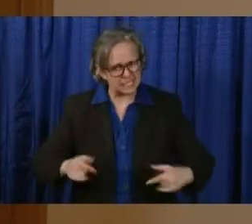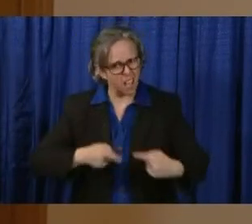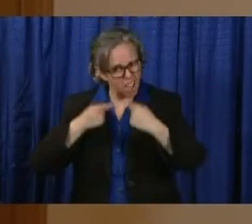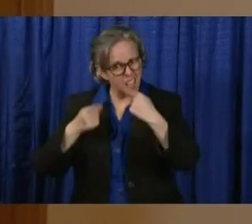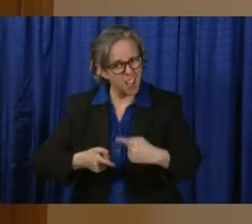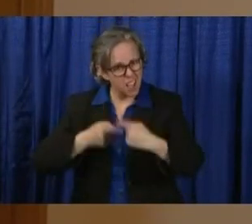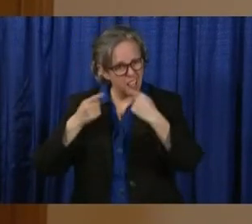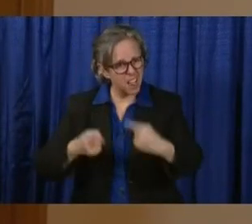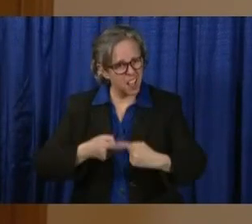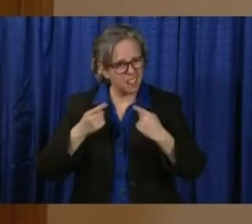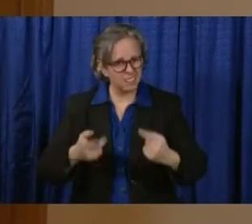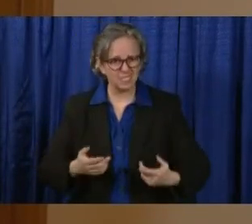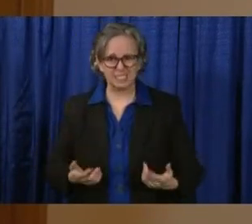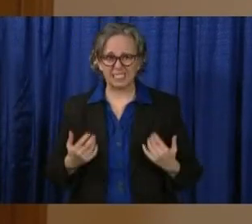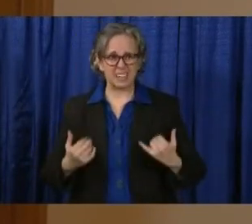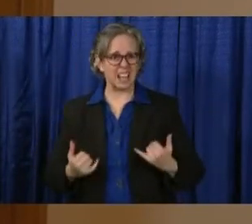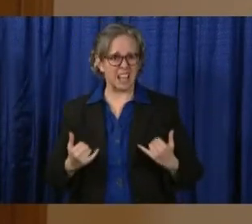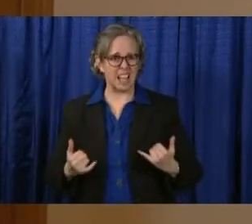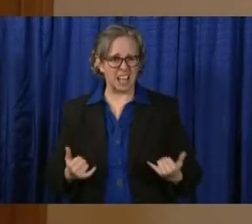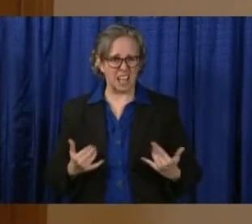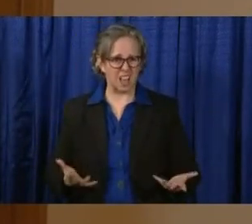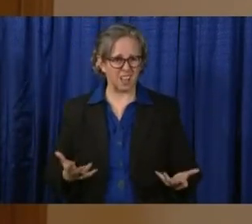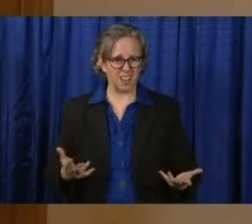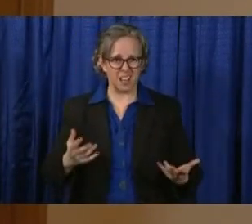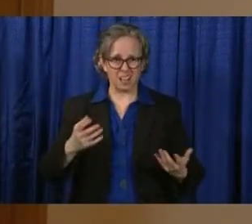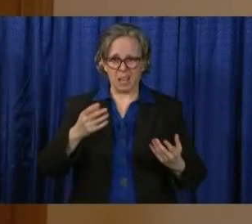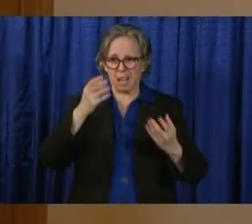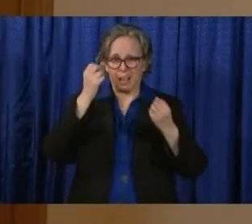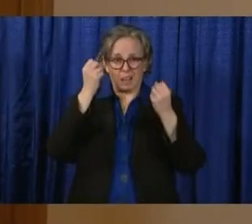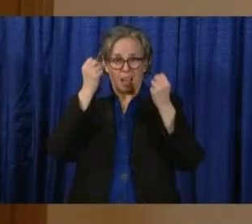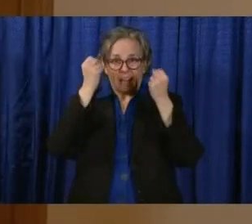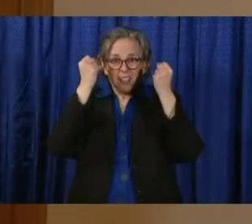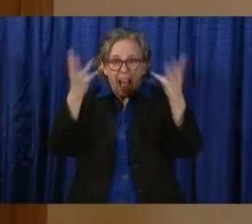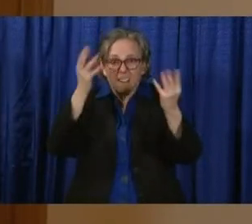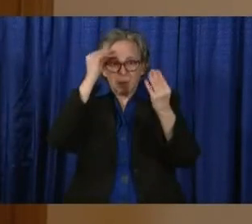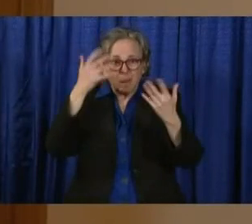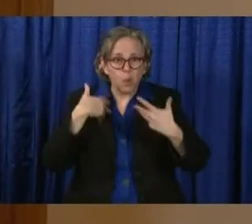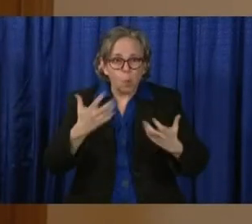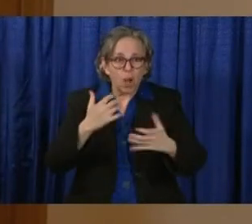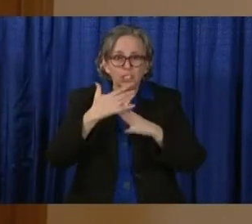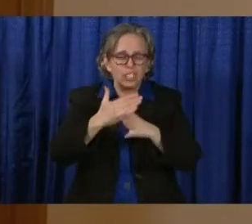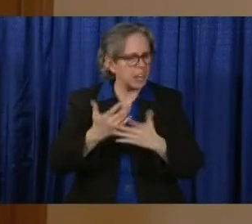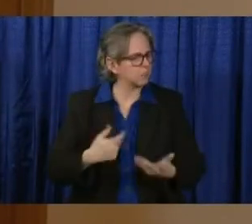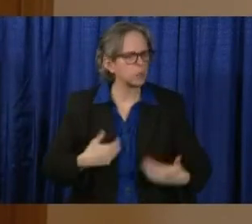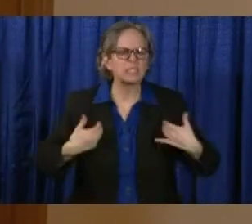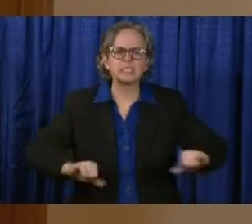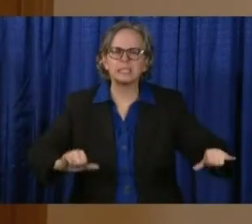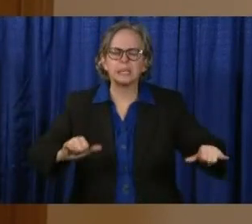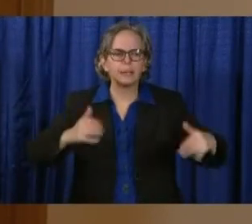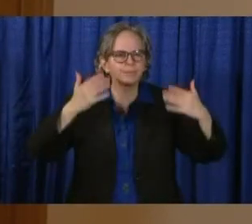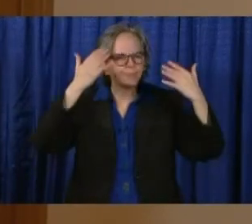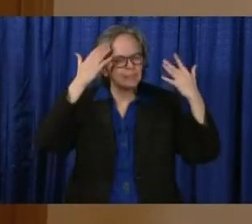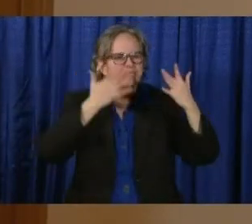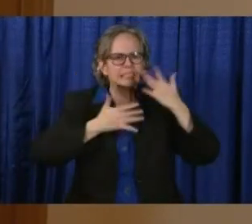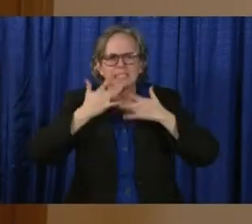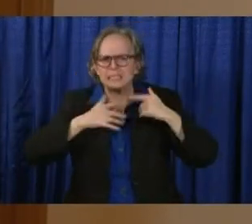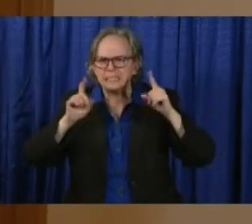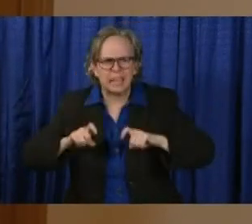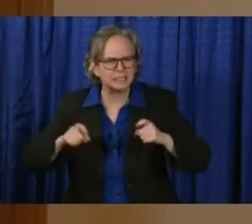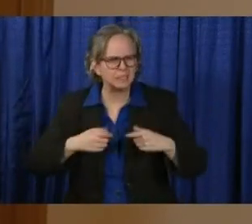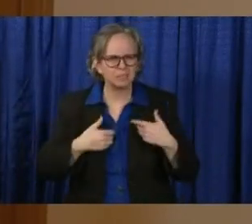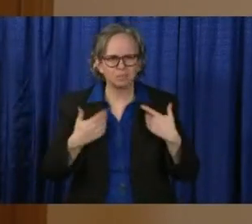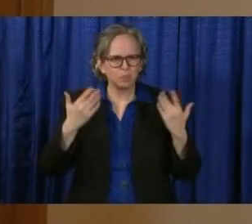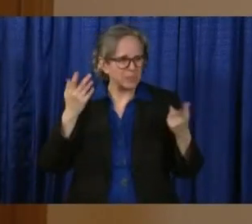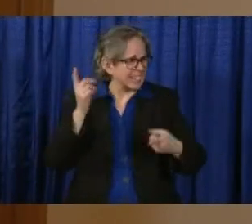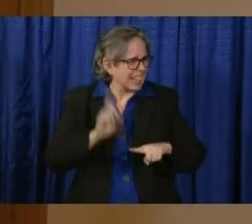much because we're only testing, again, the sickest and highest-risk individuals. One of the things we're working